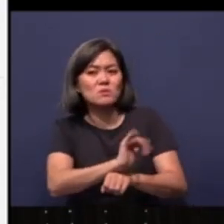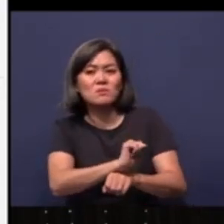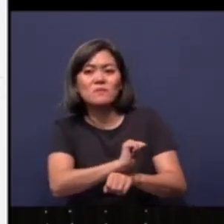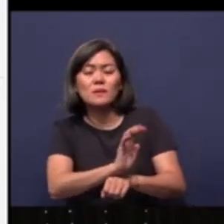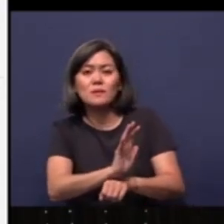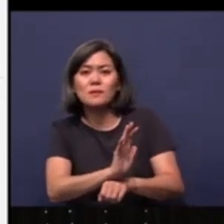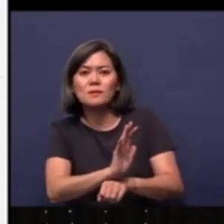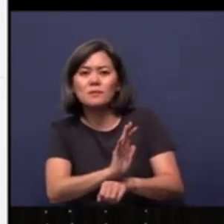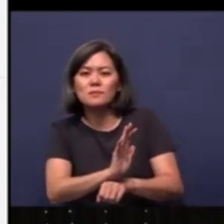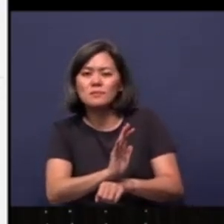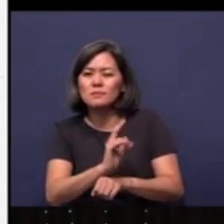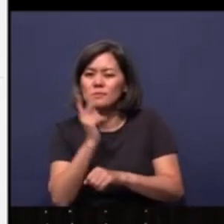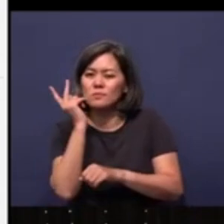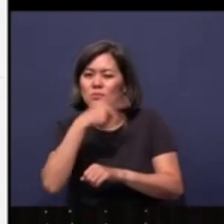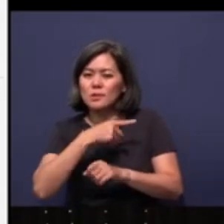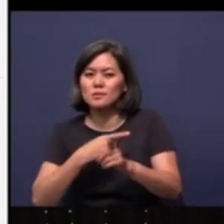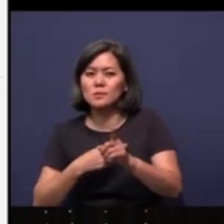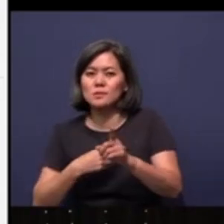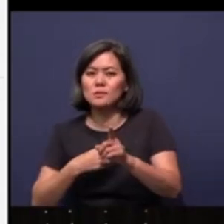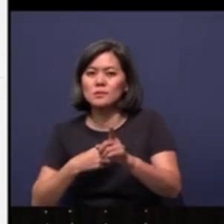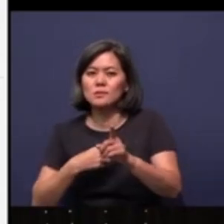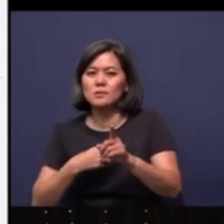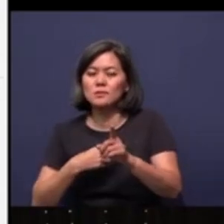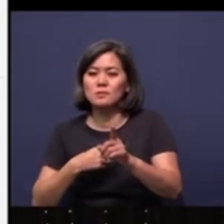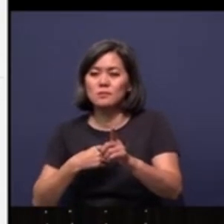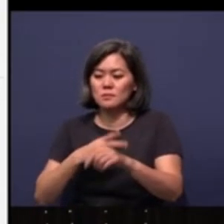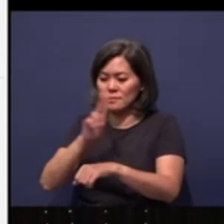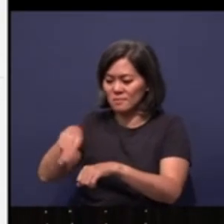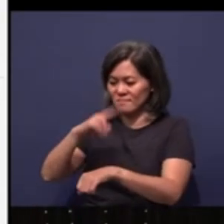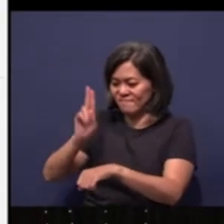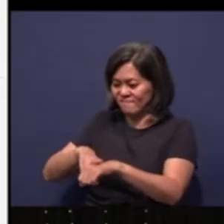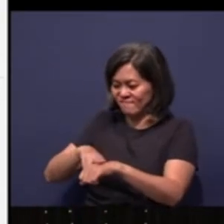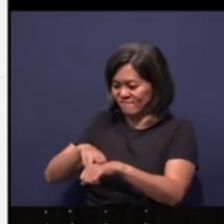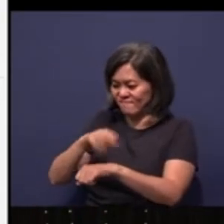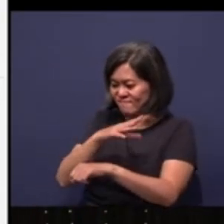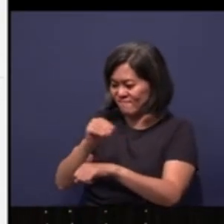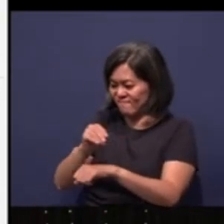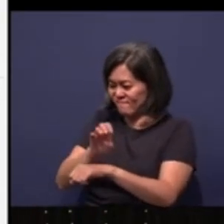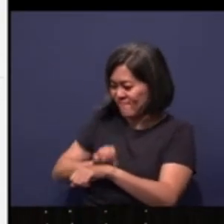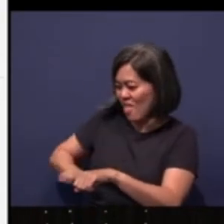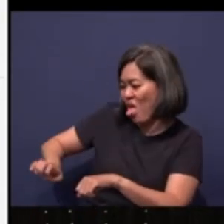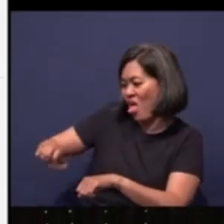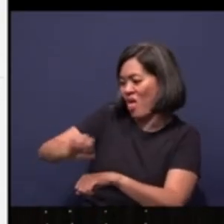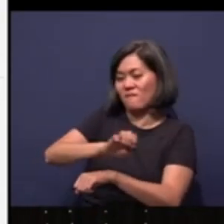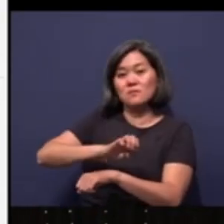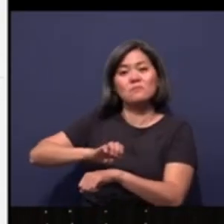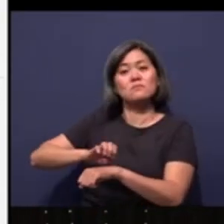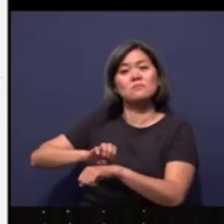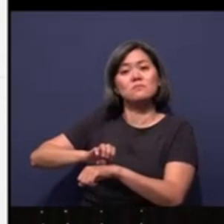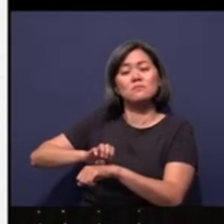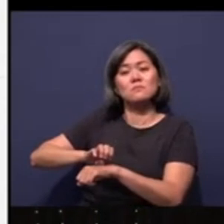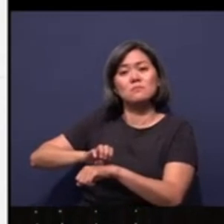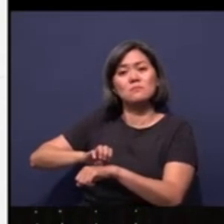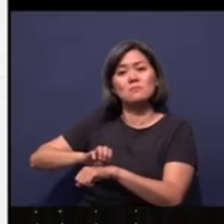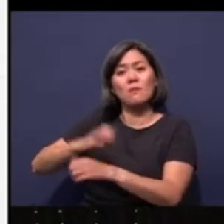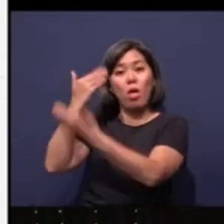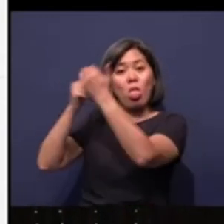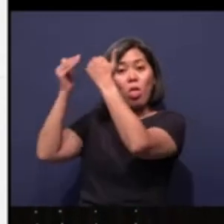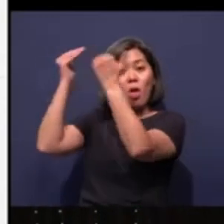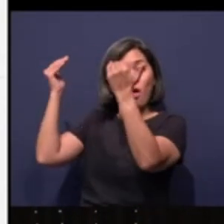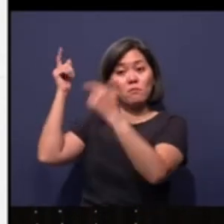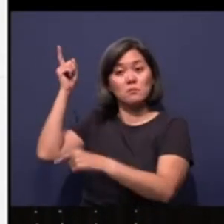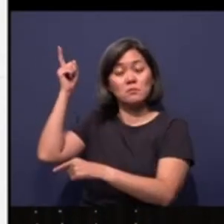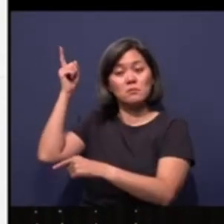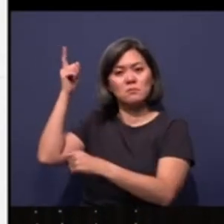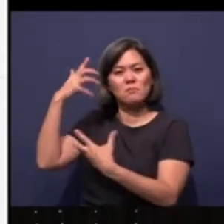It gets worse for the nations and for the environment. The heavens will